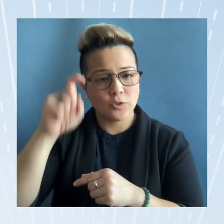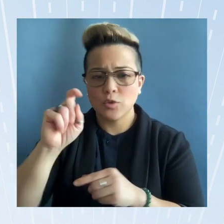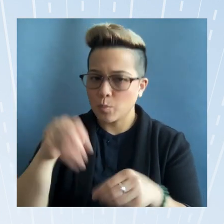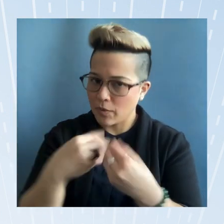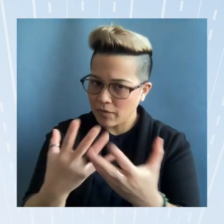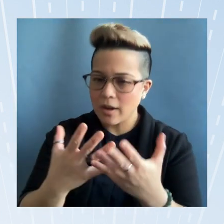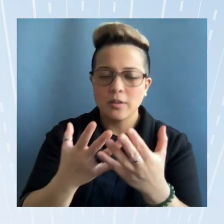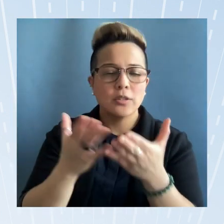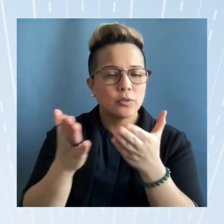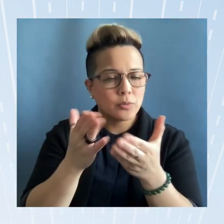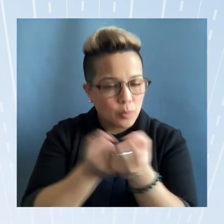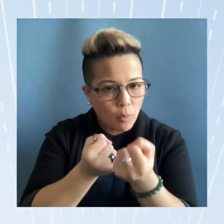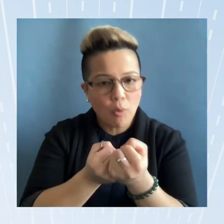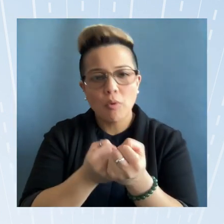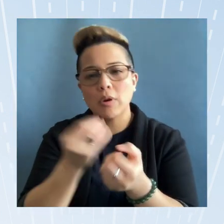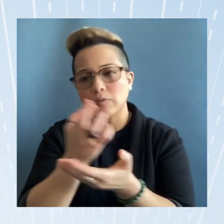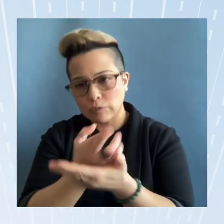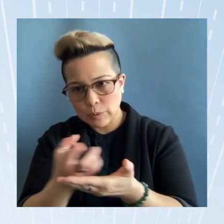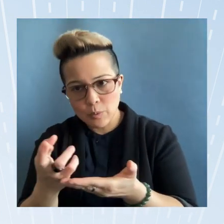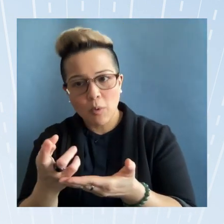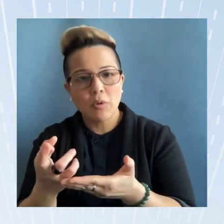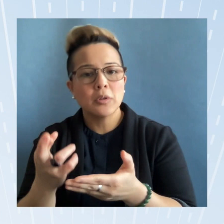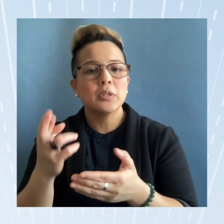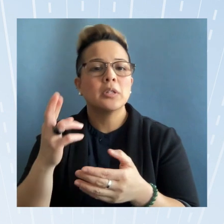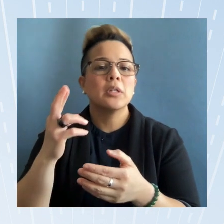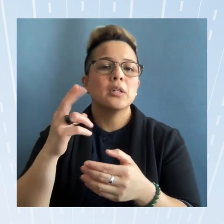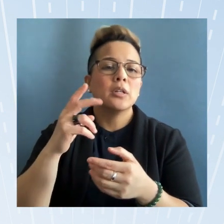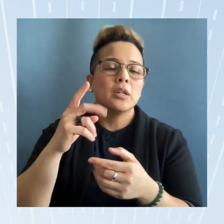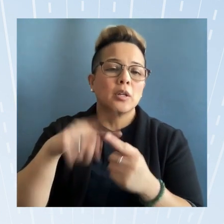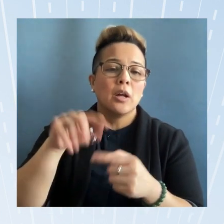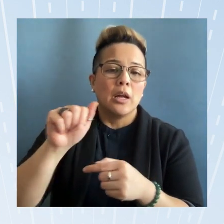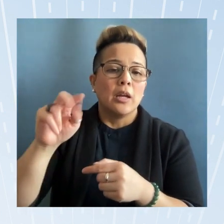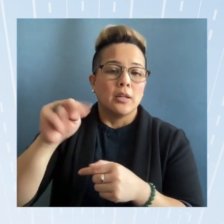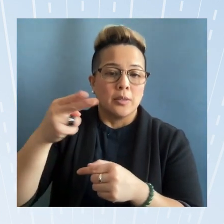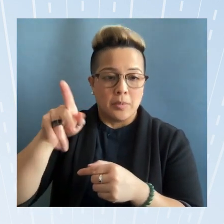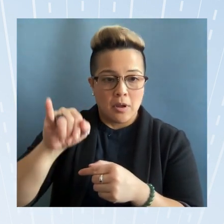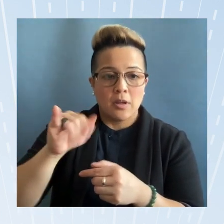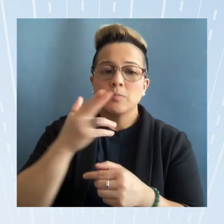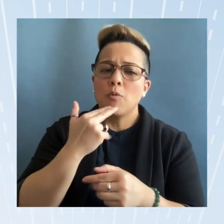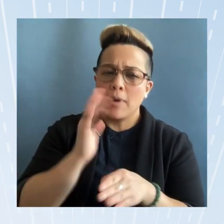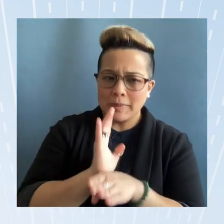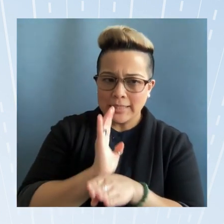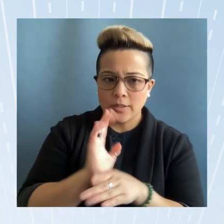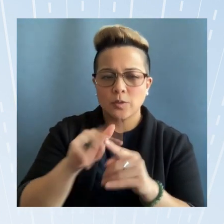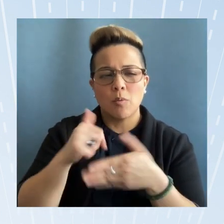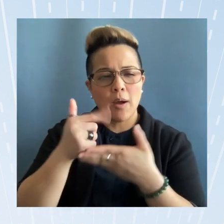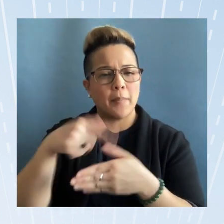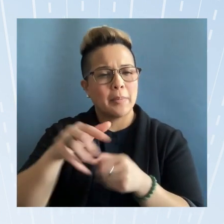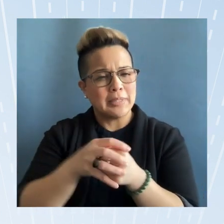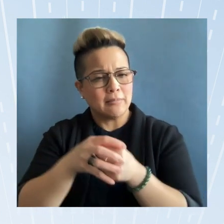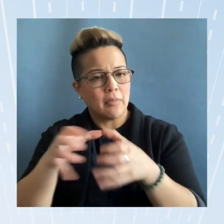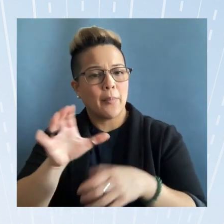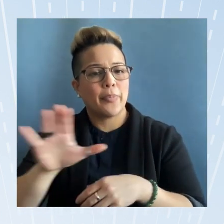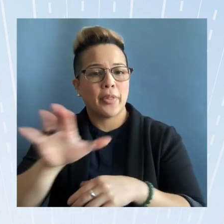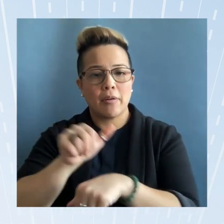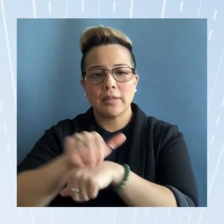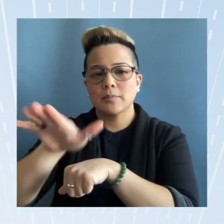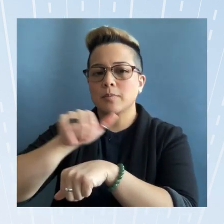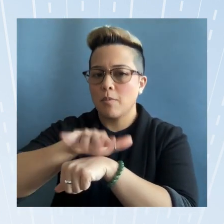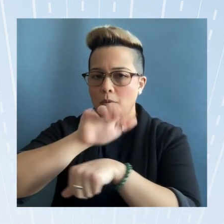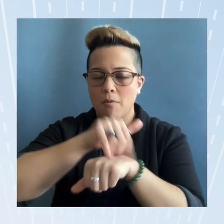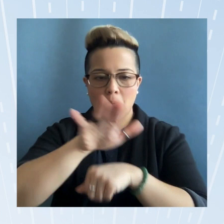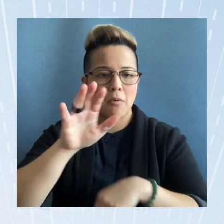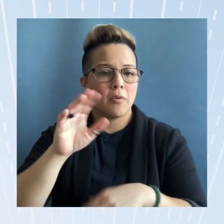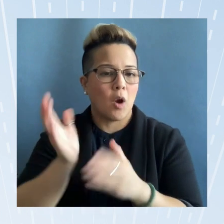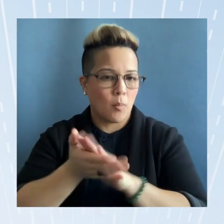provide support and resources to a hpi small businesses to help them expand their export operations